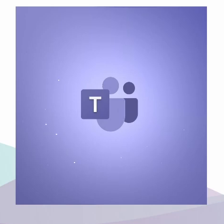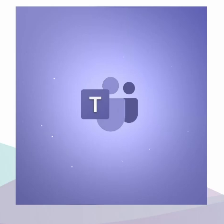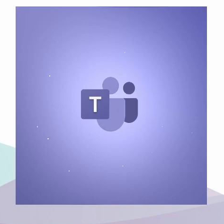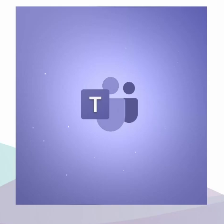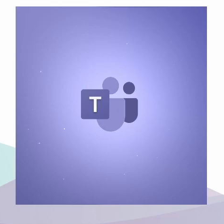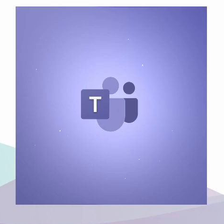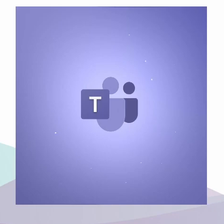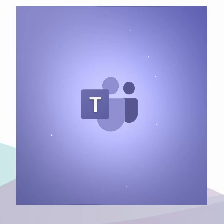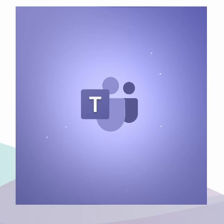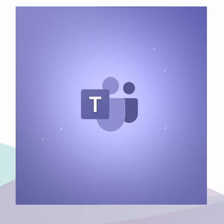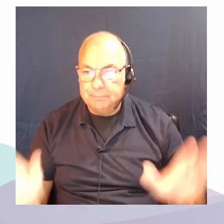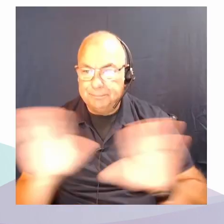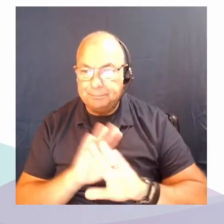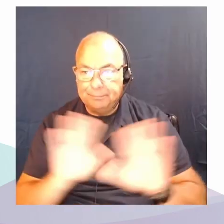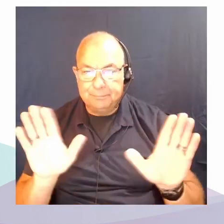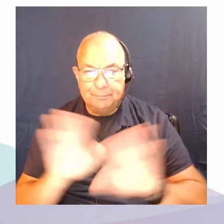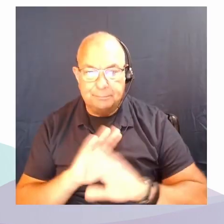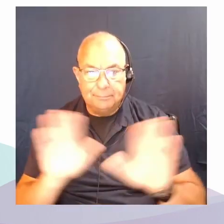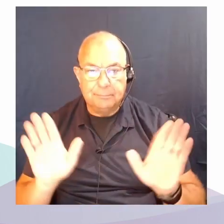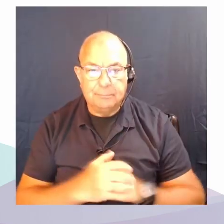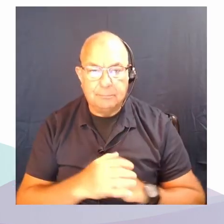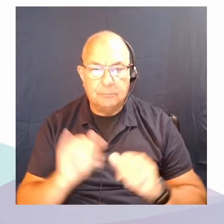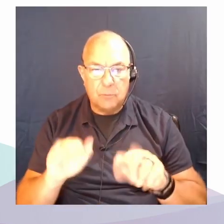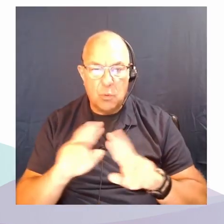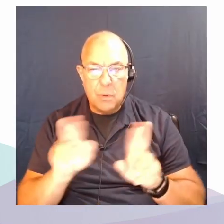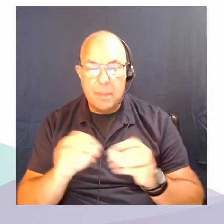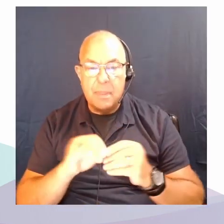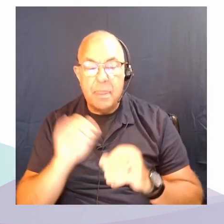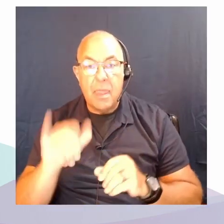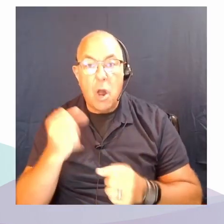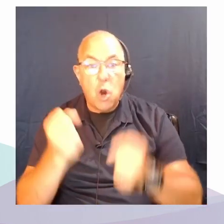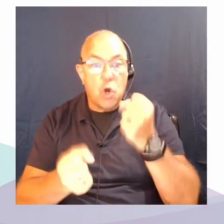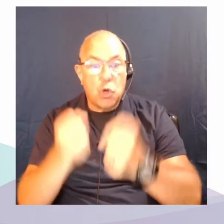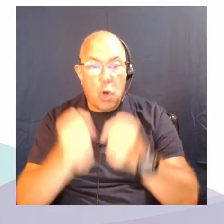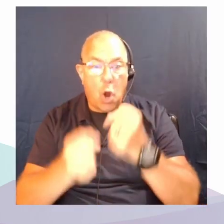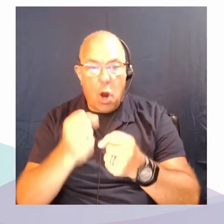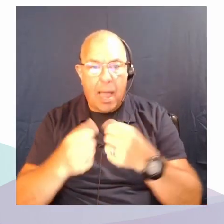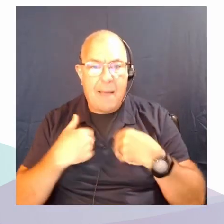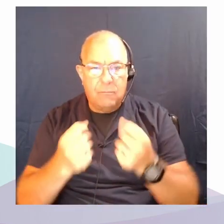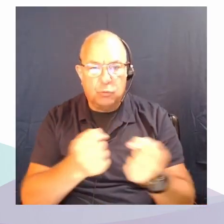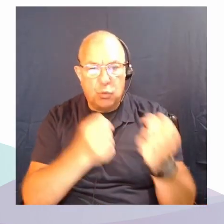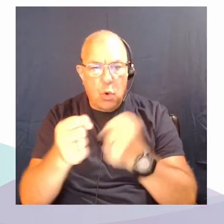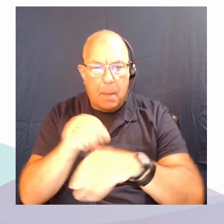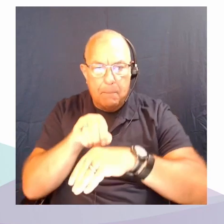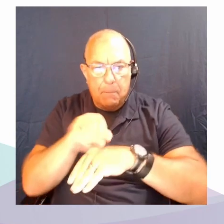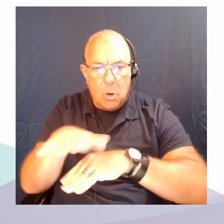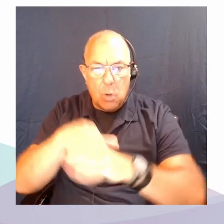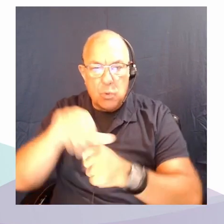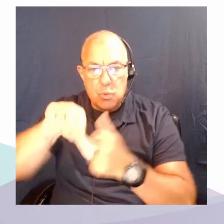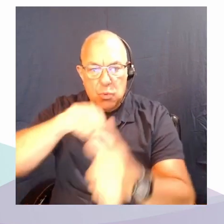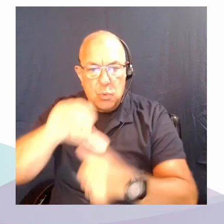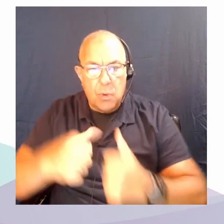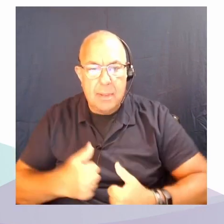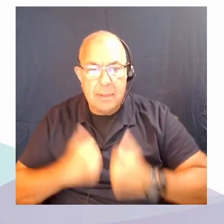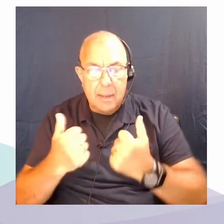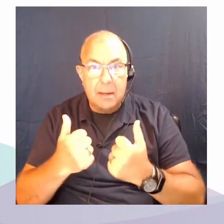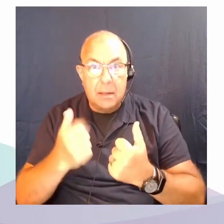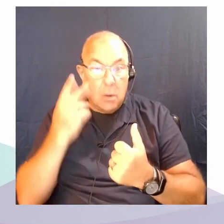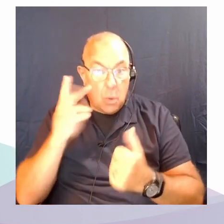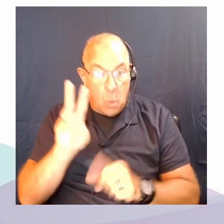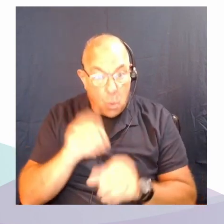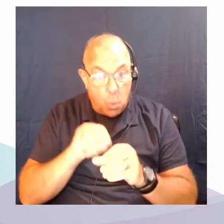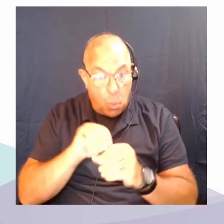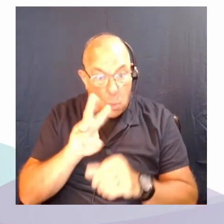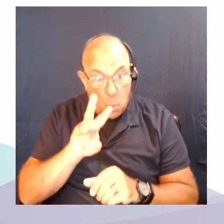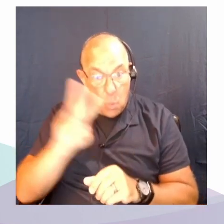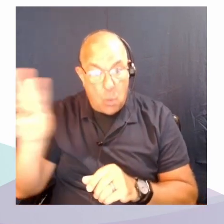automobiles had a profound impact on social life, because in the West, and increasingly so actually around the world, but in the West,